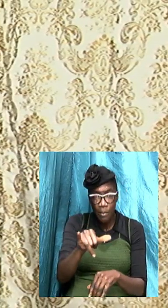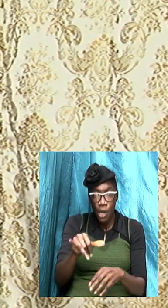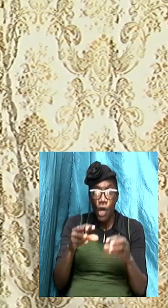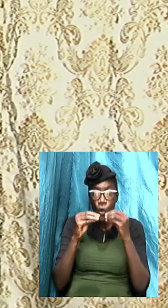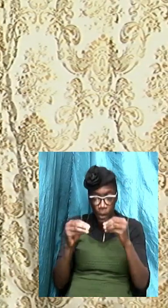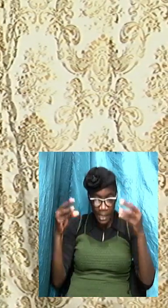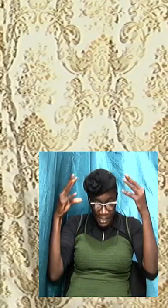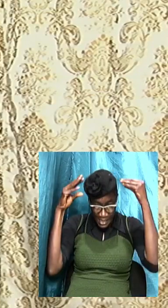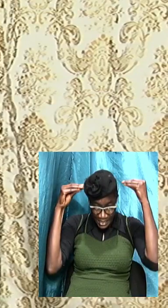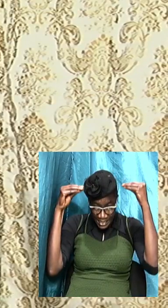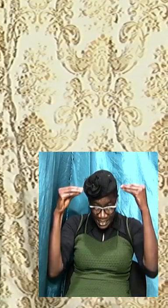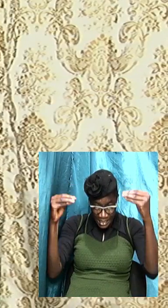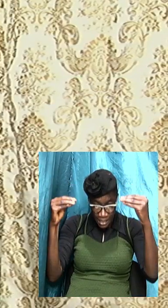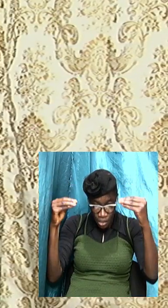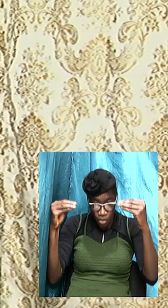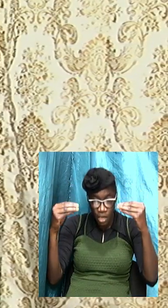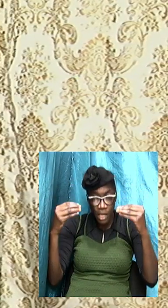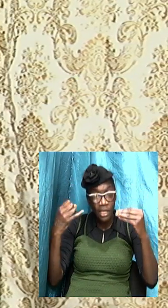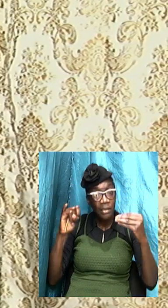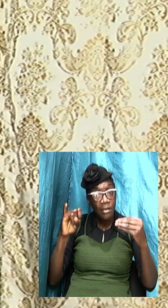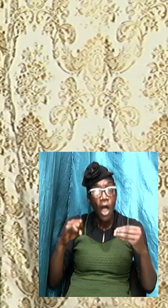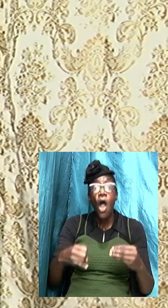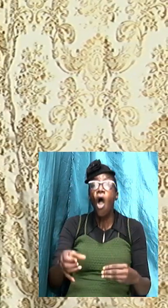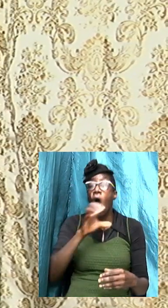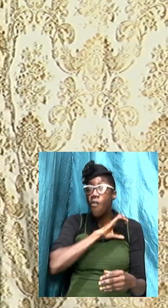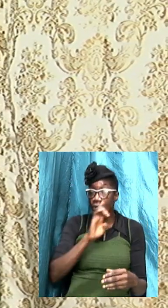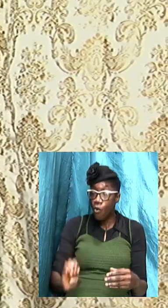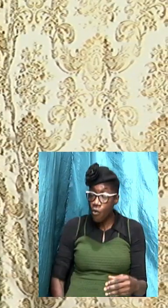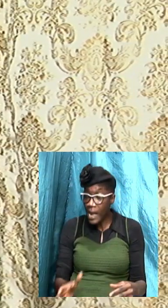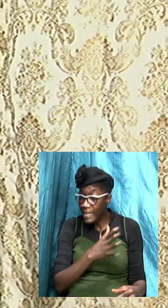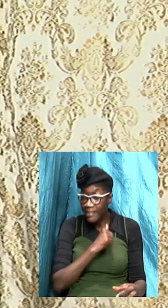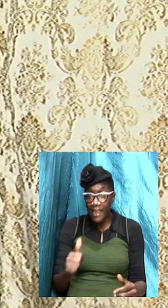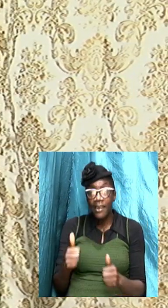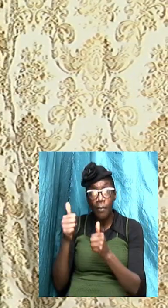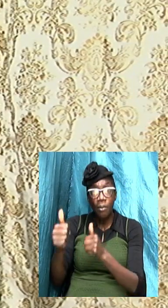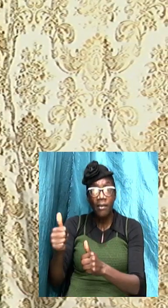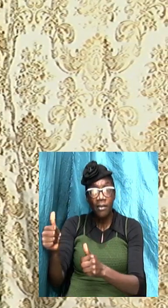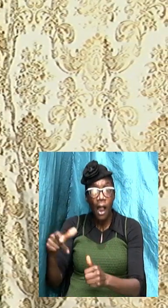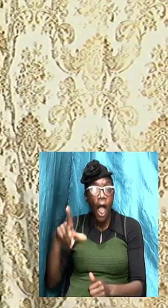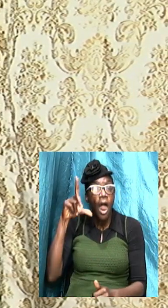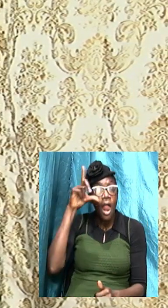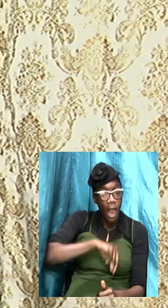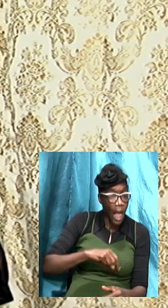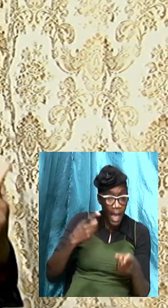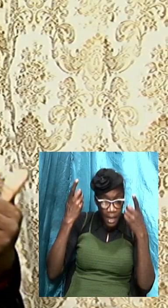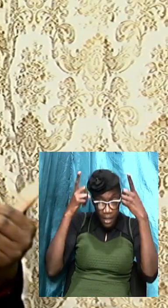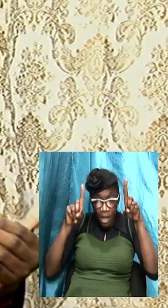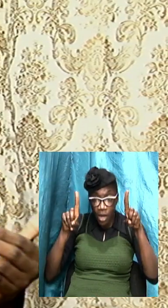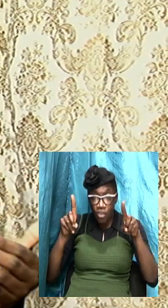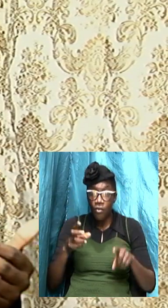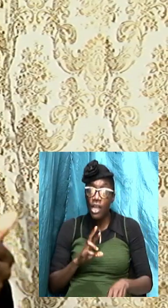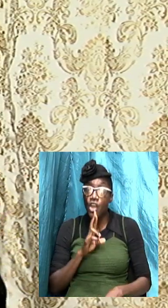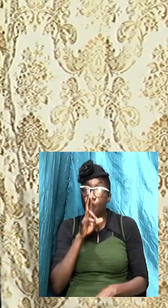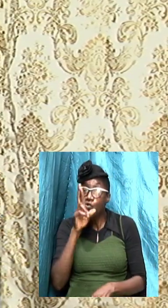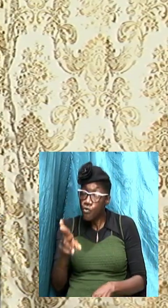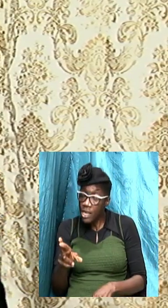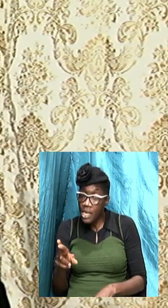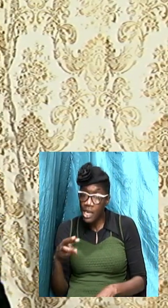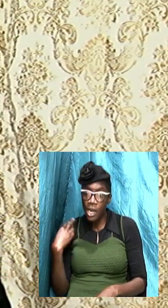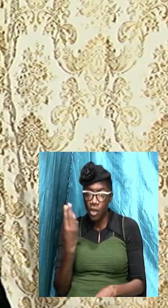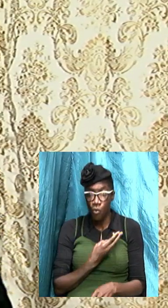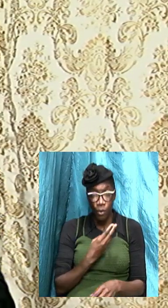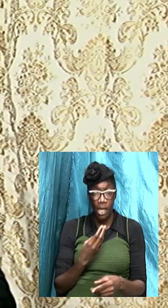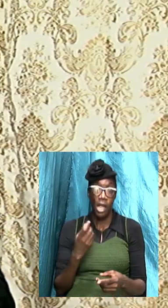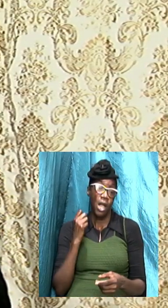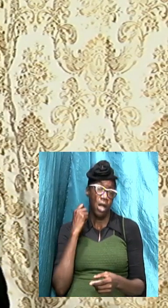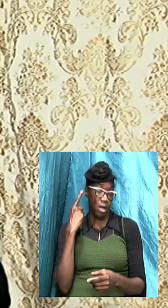and the apostle so false doctrine is also real and we would have get an